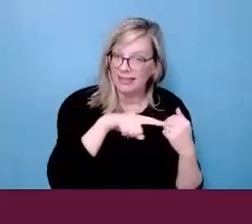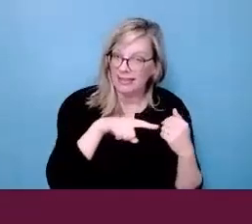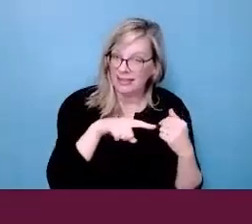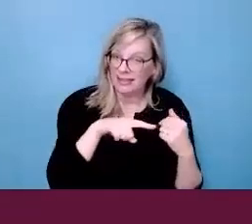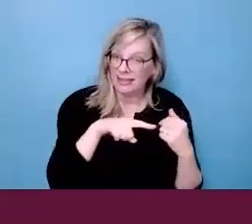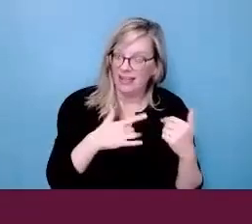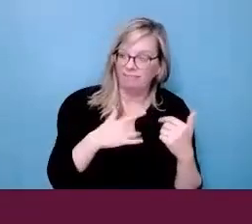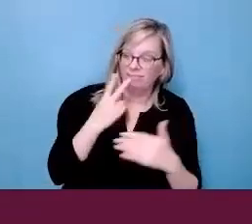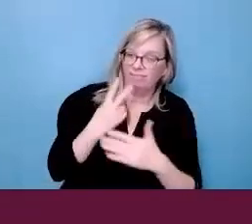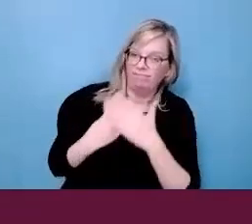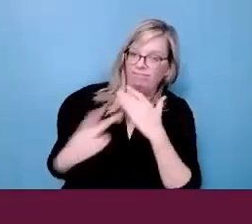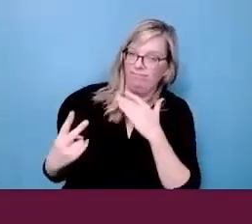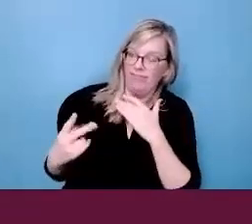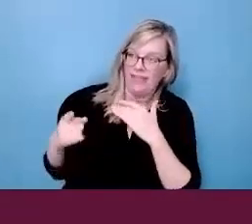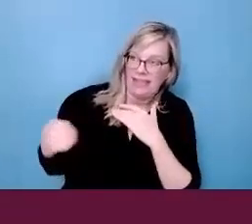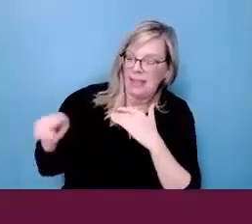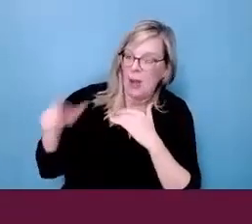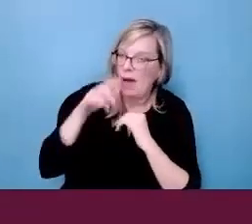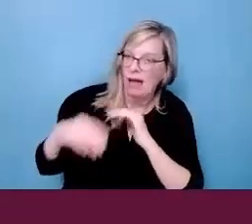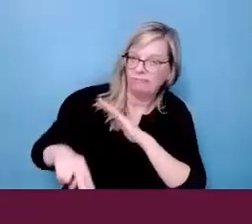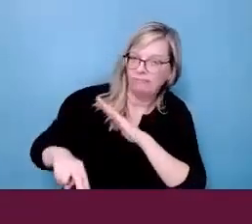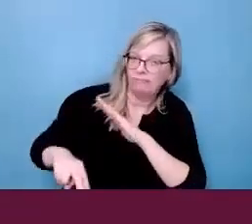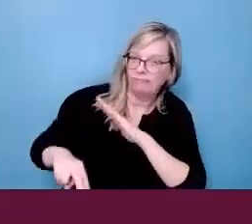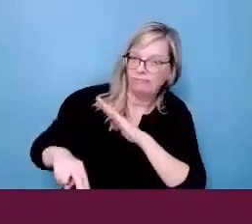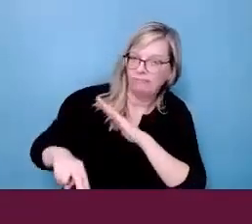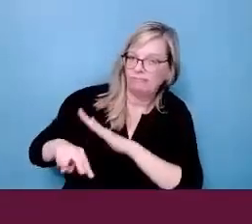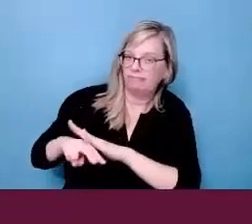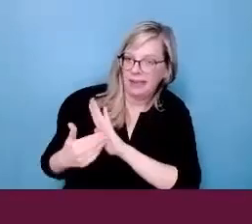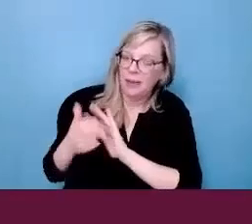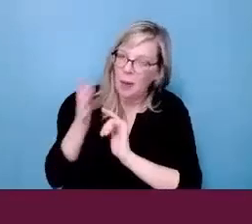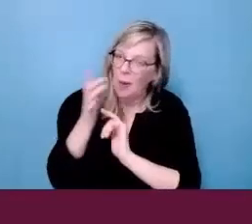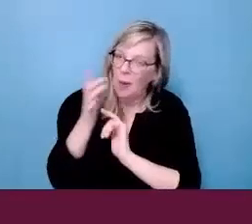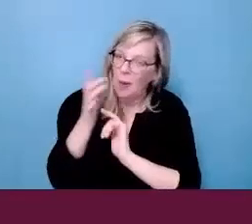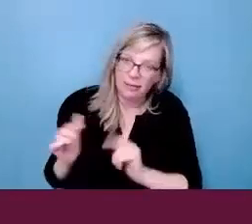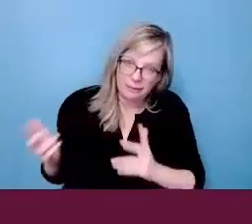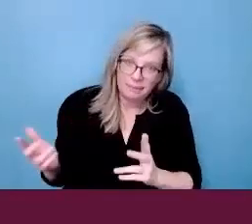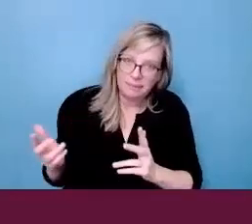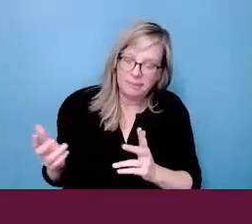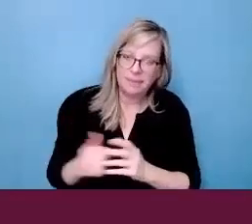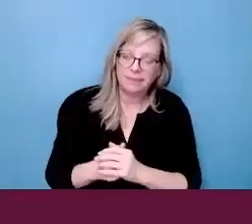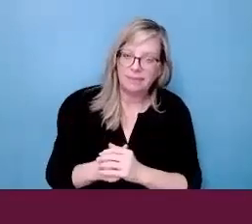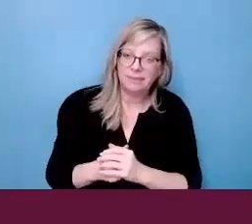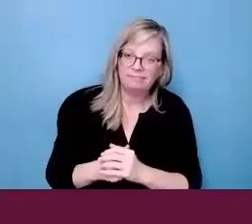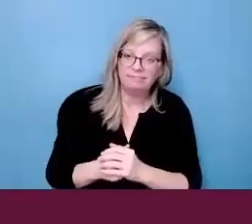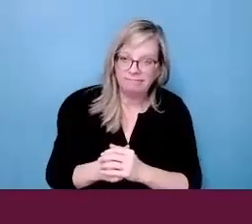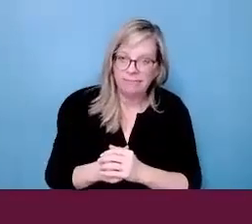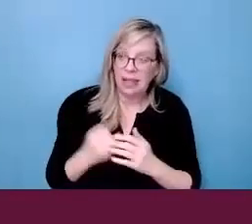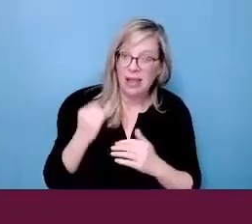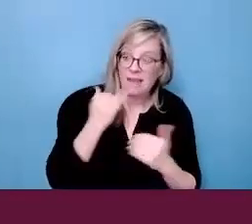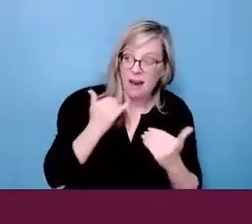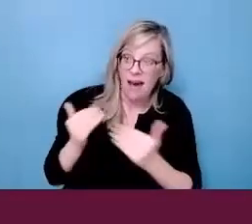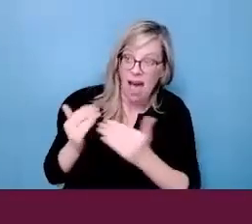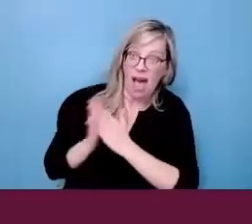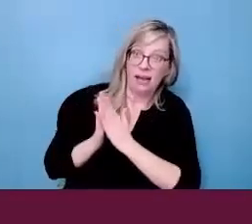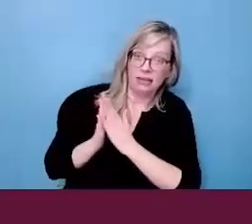disabilities anticipate the stigmatization or just, you know, discriminatory, discriminatory attitudes towards them